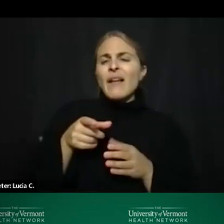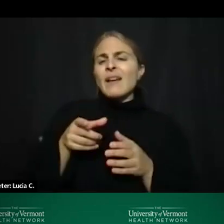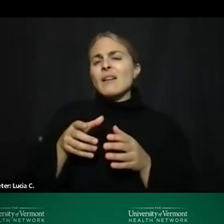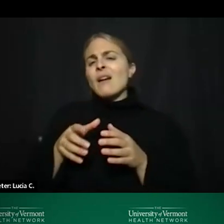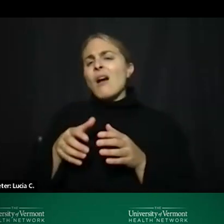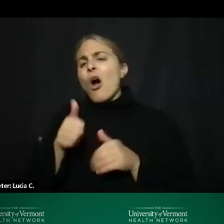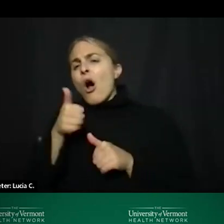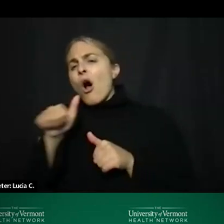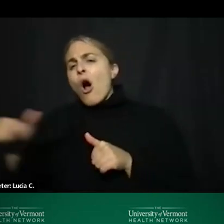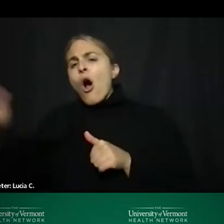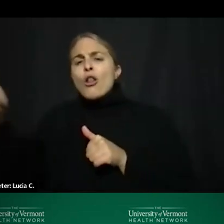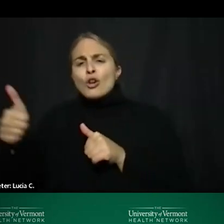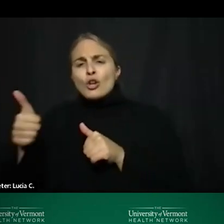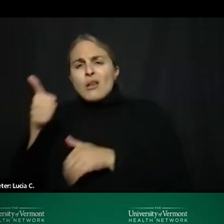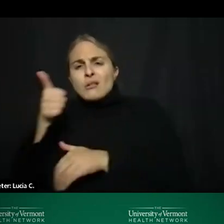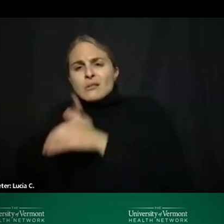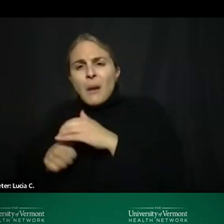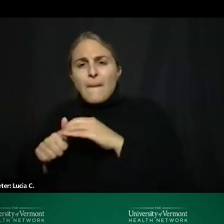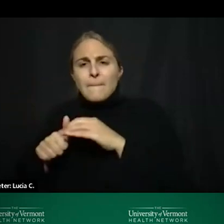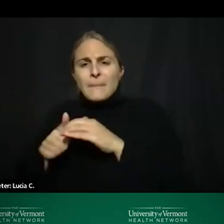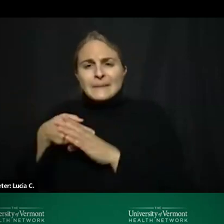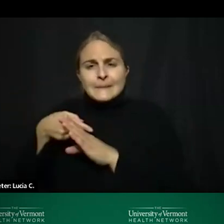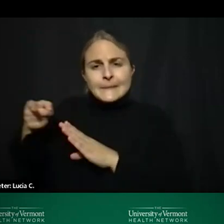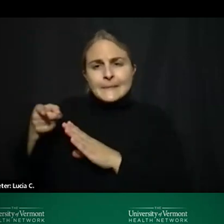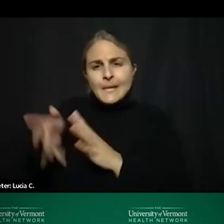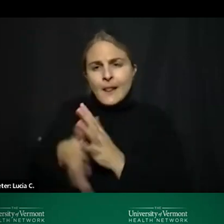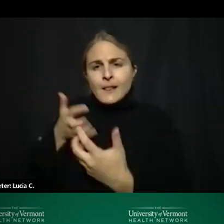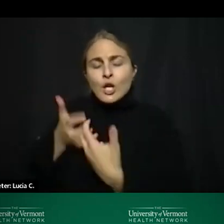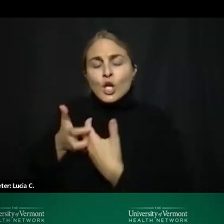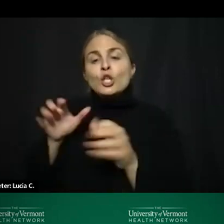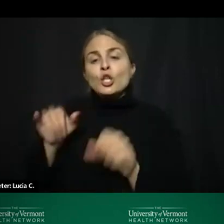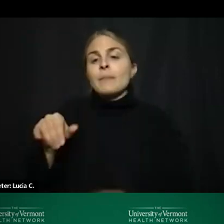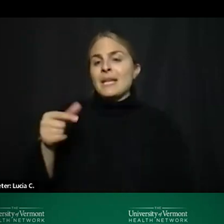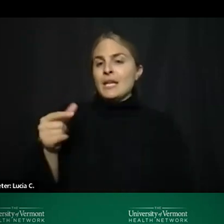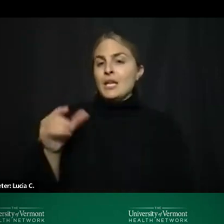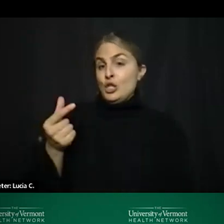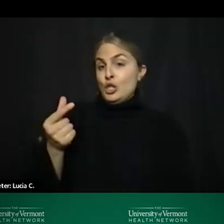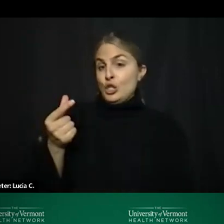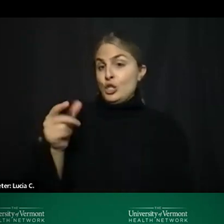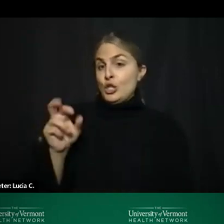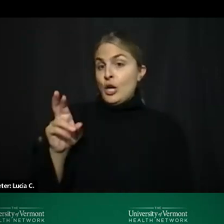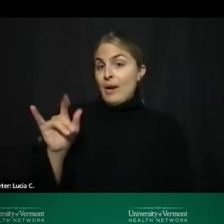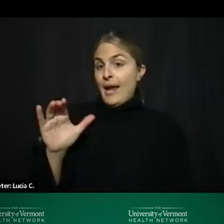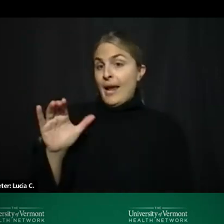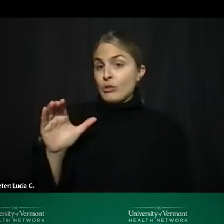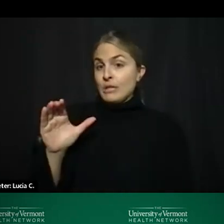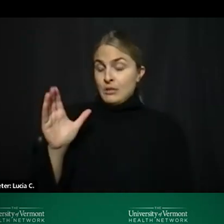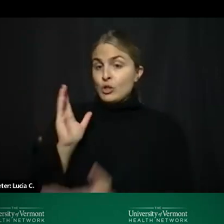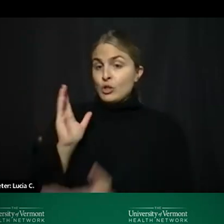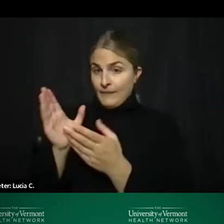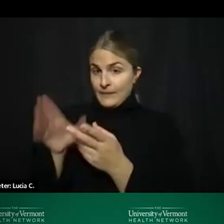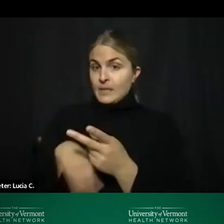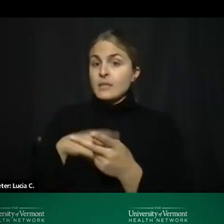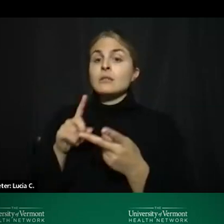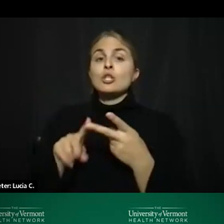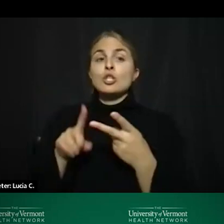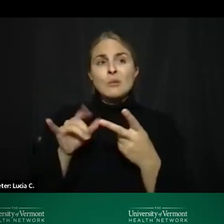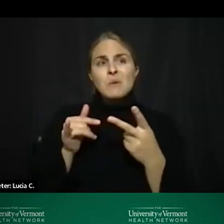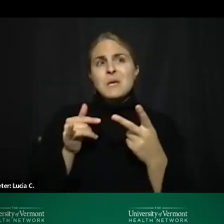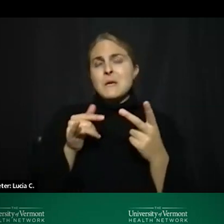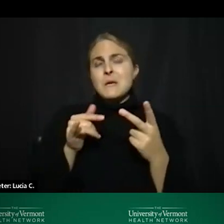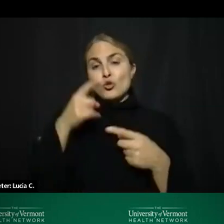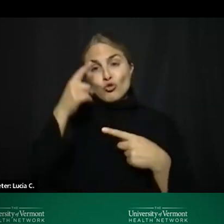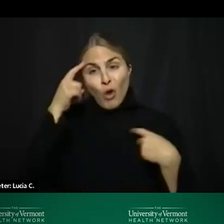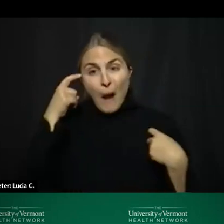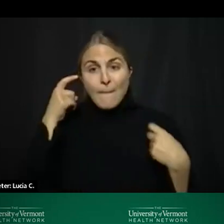that this population might need that could be geriatric services it could be um various trauma related